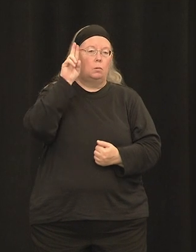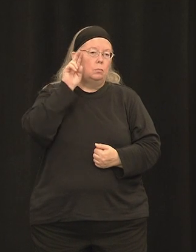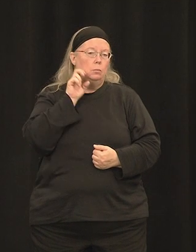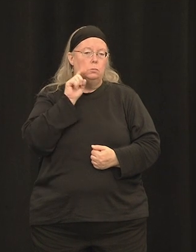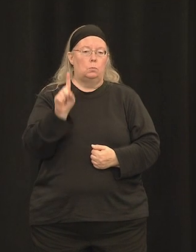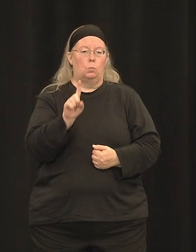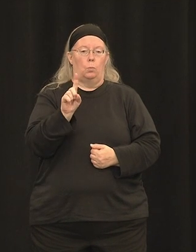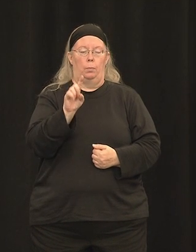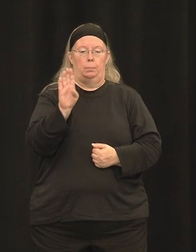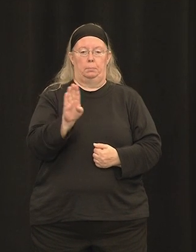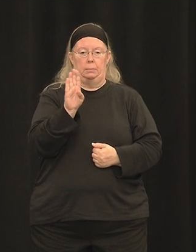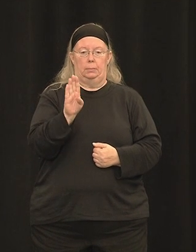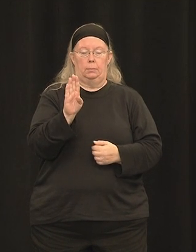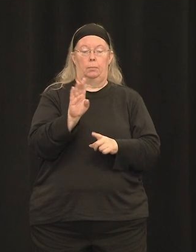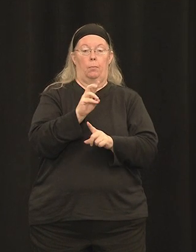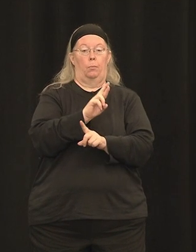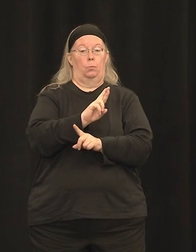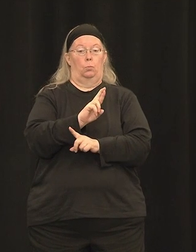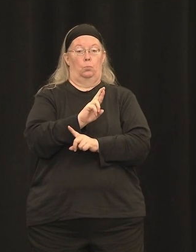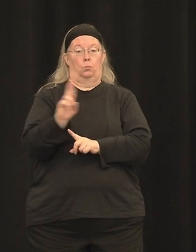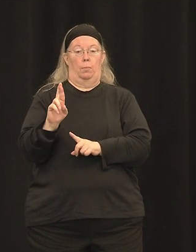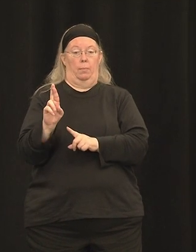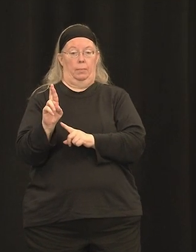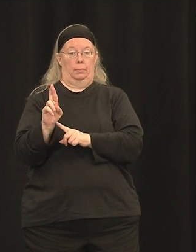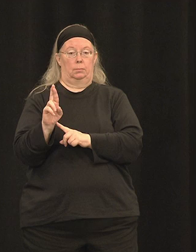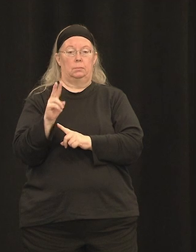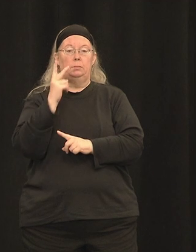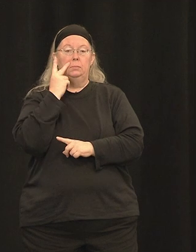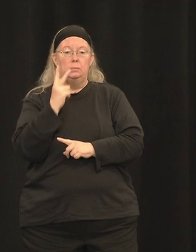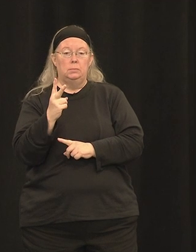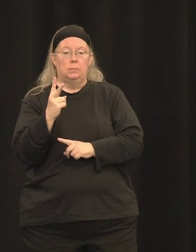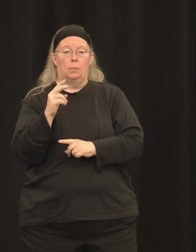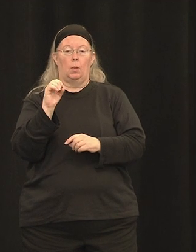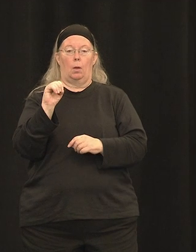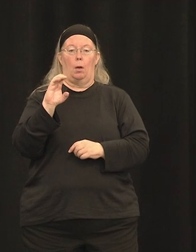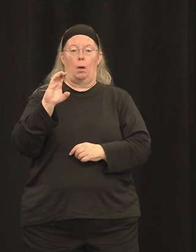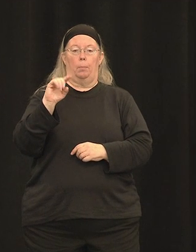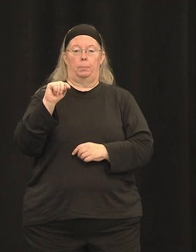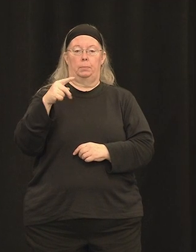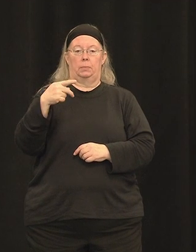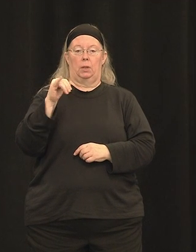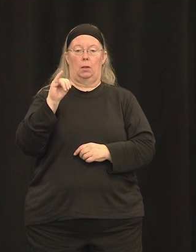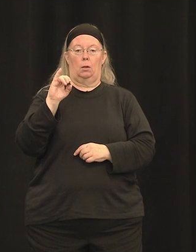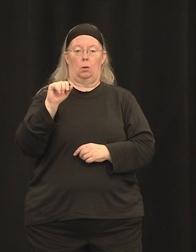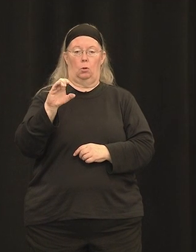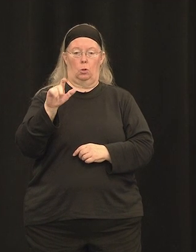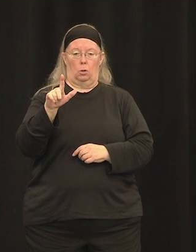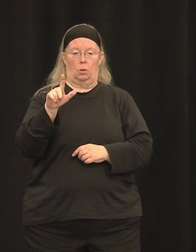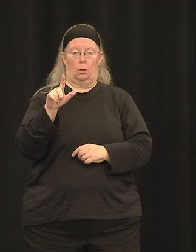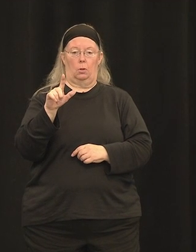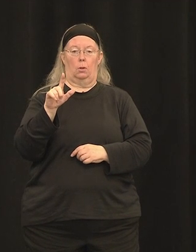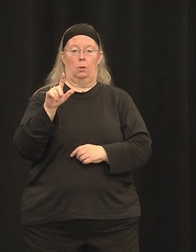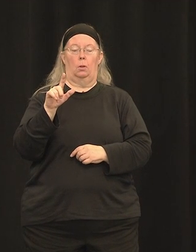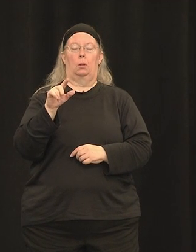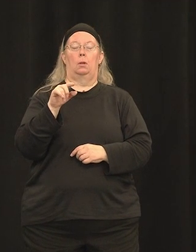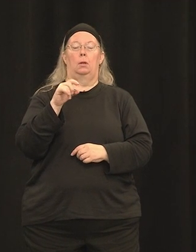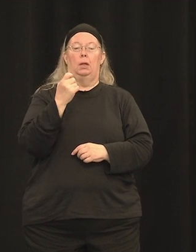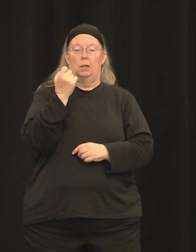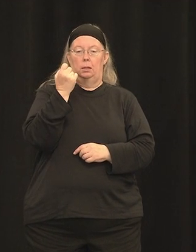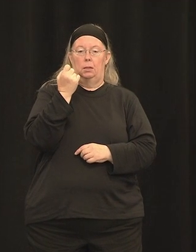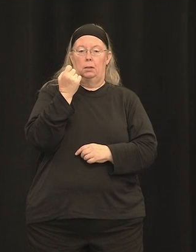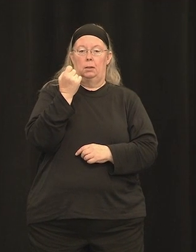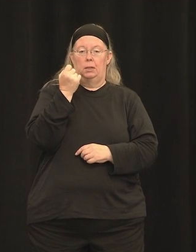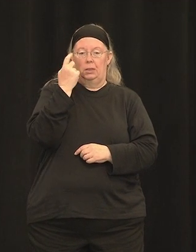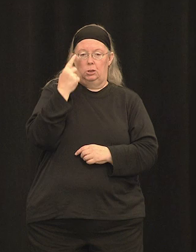called optical coherence tomography, or OCT scans. And you can think of these like an ultrasound of the